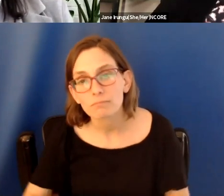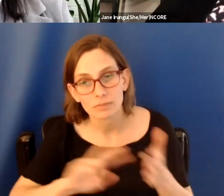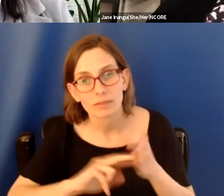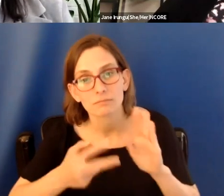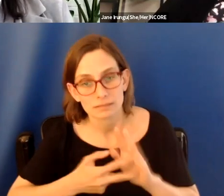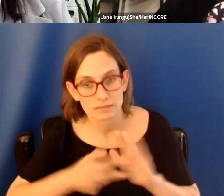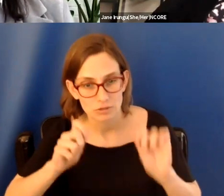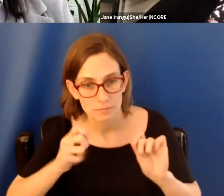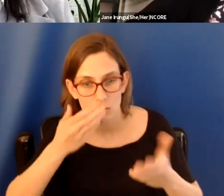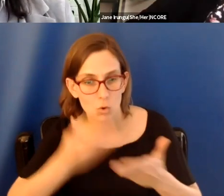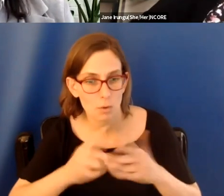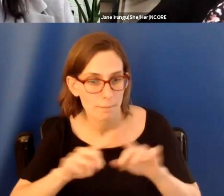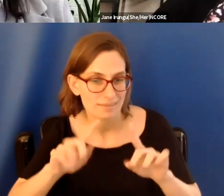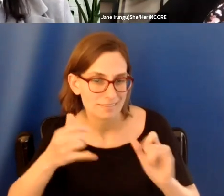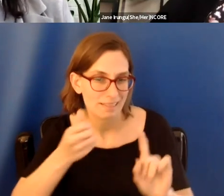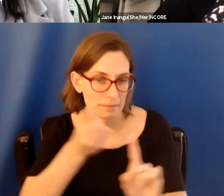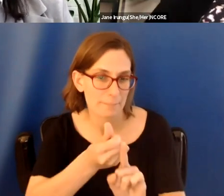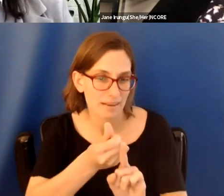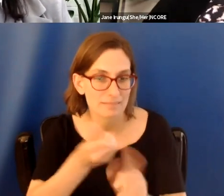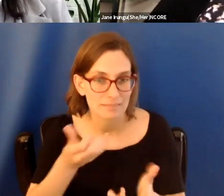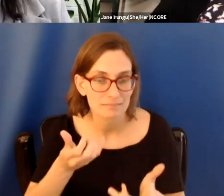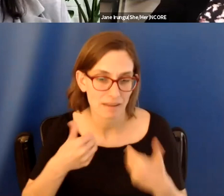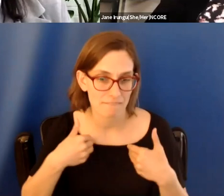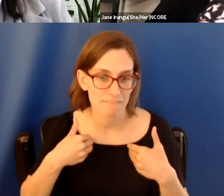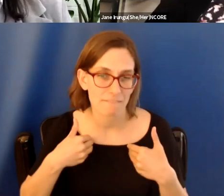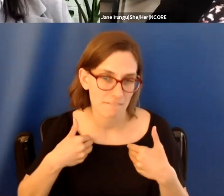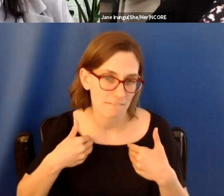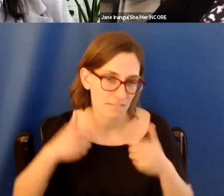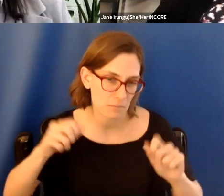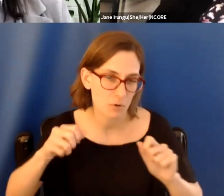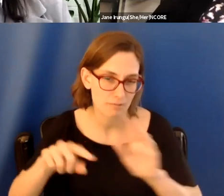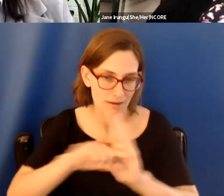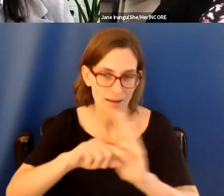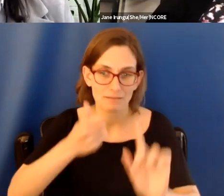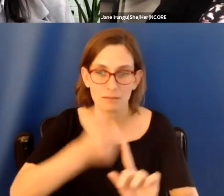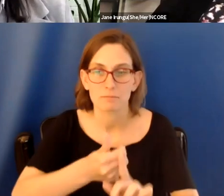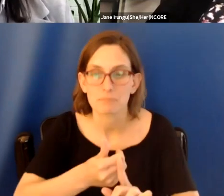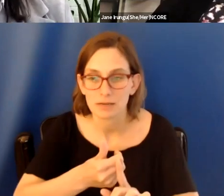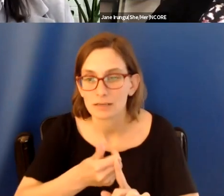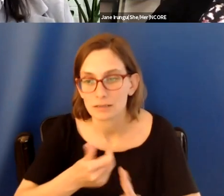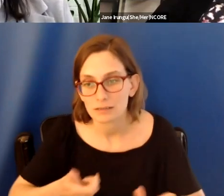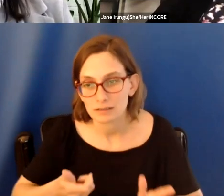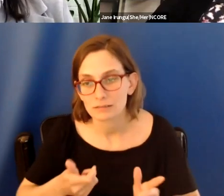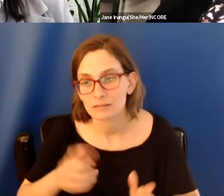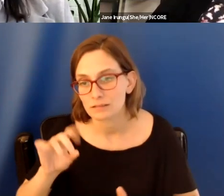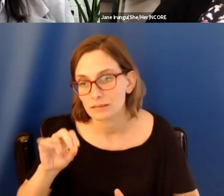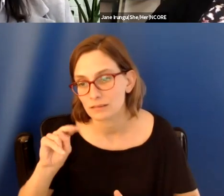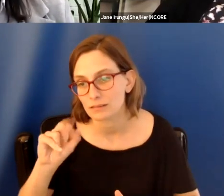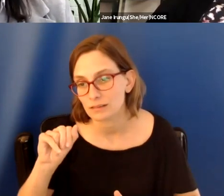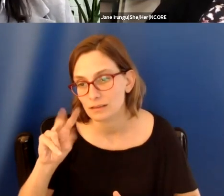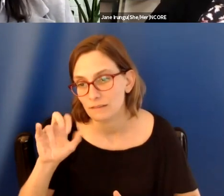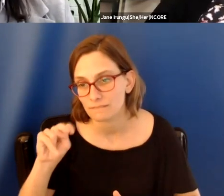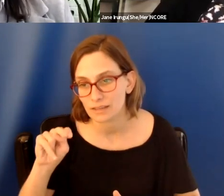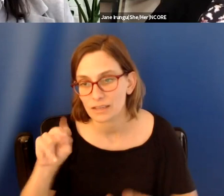be good, but the impact. Right. Intentions have impact. be really negative. and Donovan is encouraging folks to